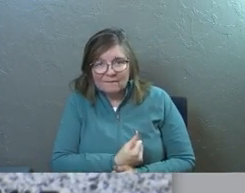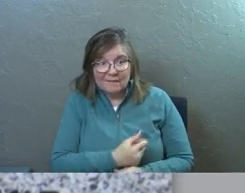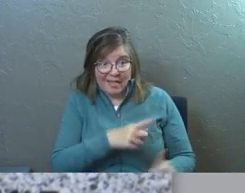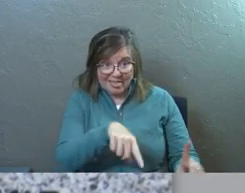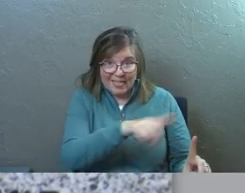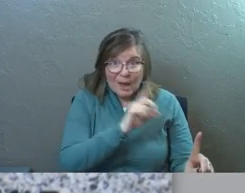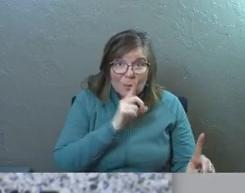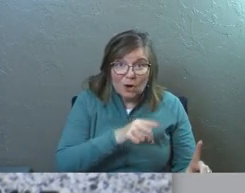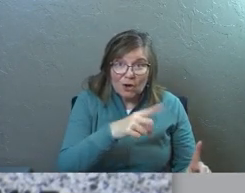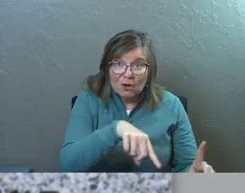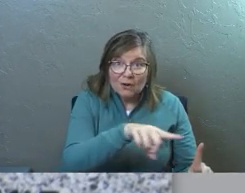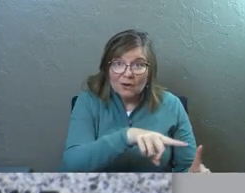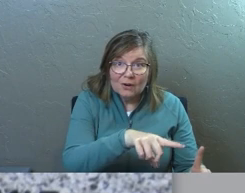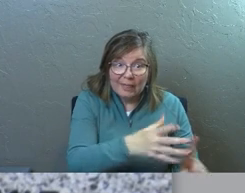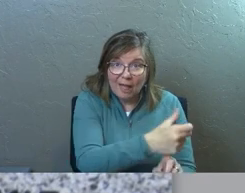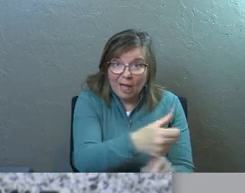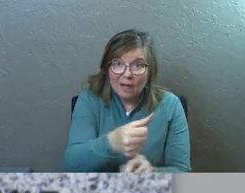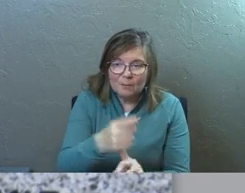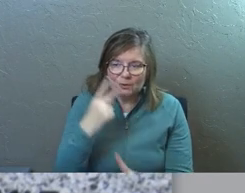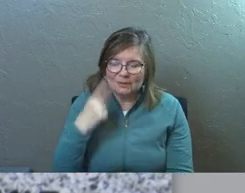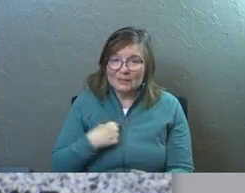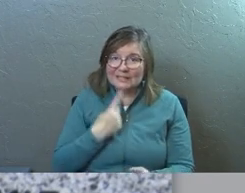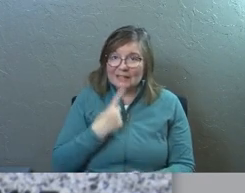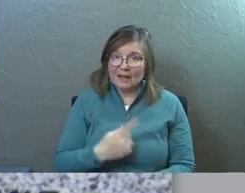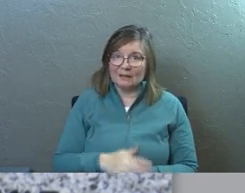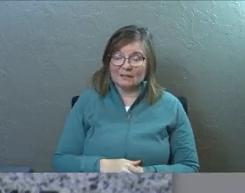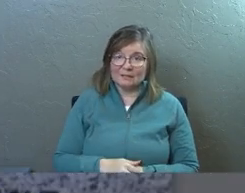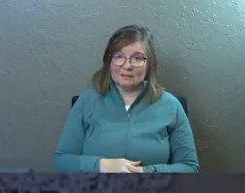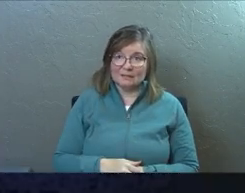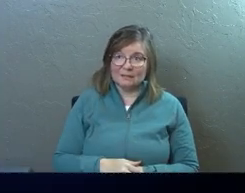They were. But do you see what he's saying?